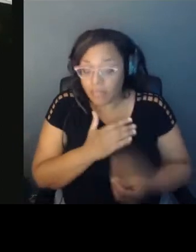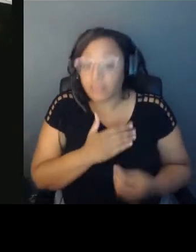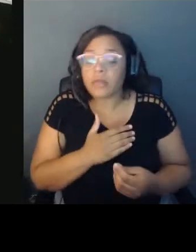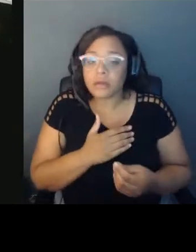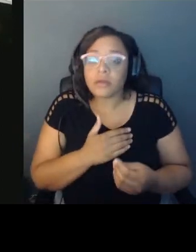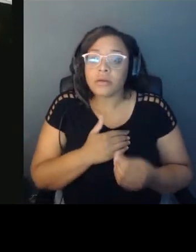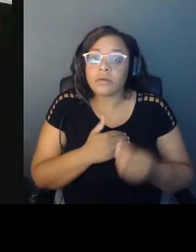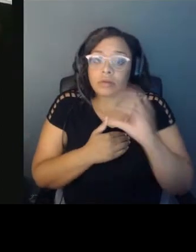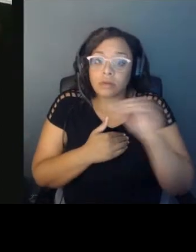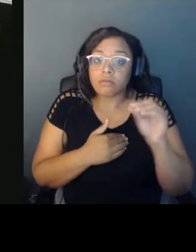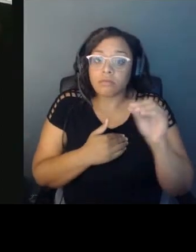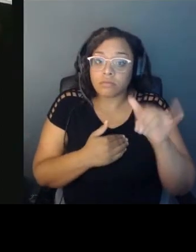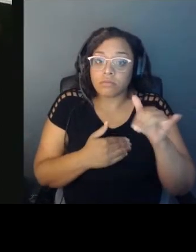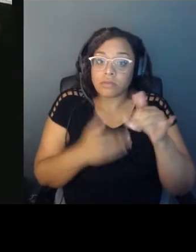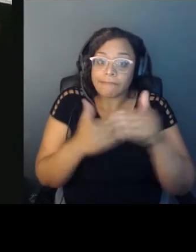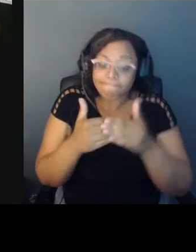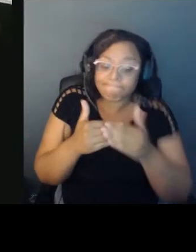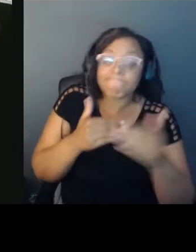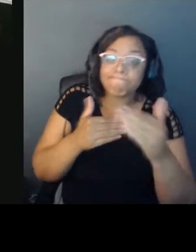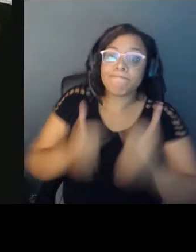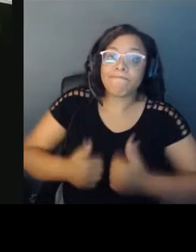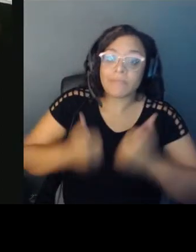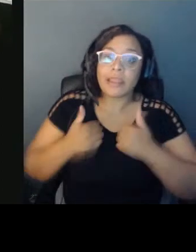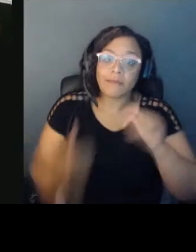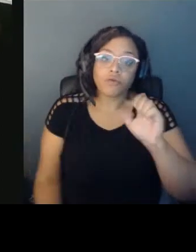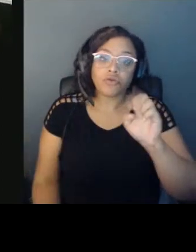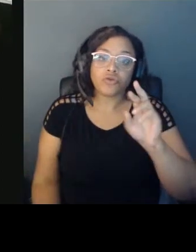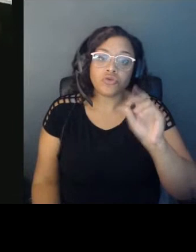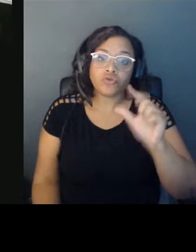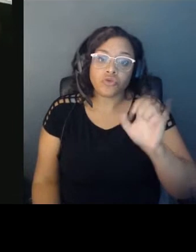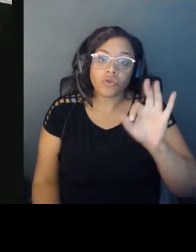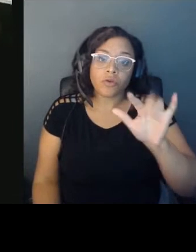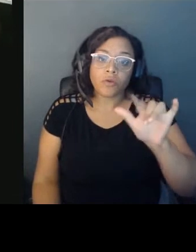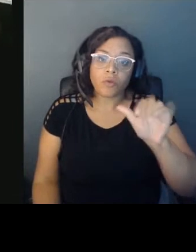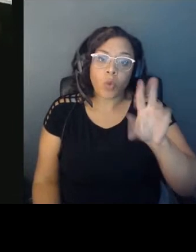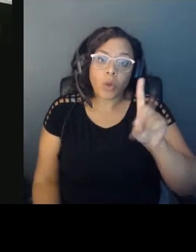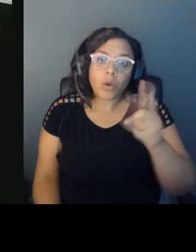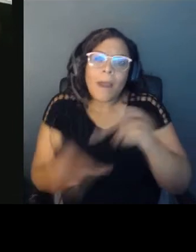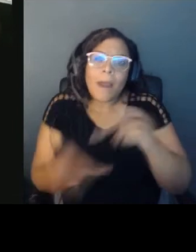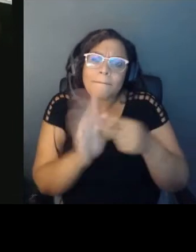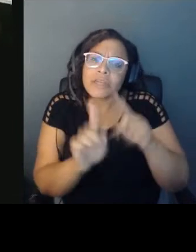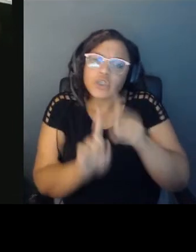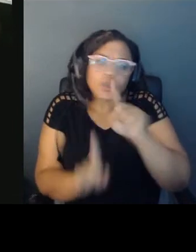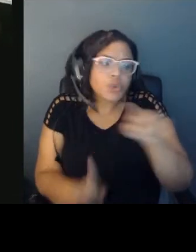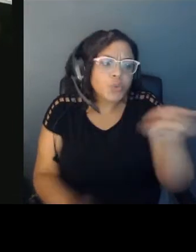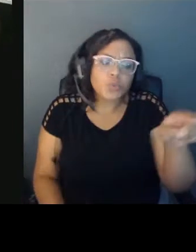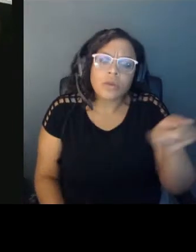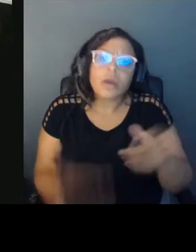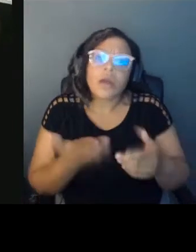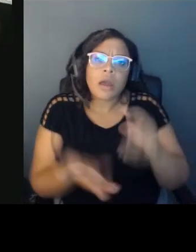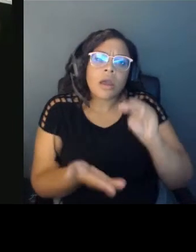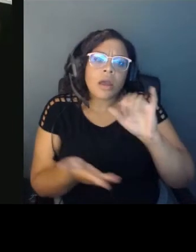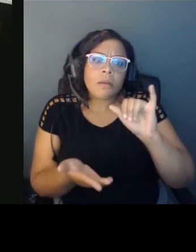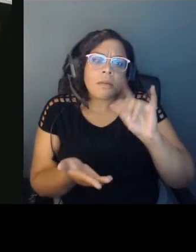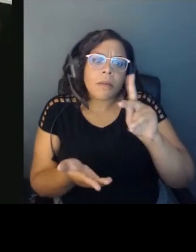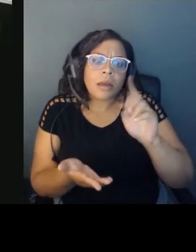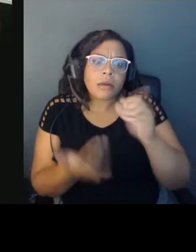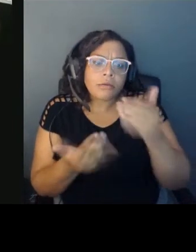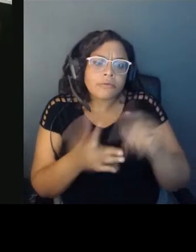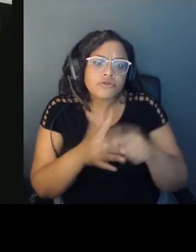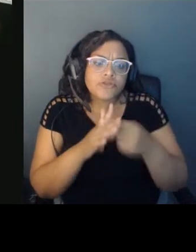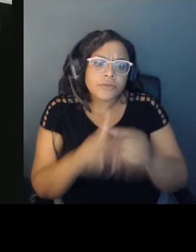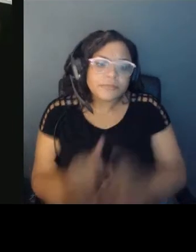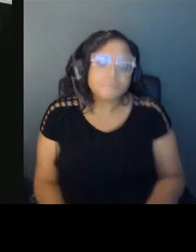afterlife of George Floyd, what does it mean to each of you? And Michael, I'm going to ask if you would please start as briefly as you can. Thank you. And